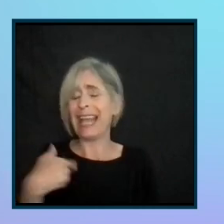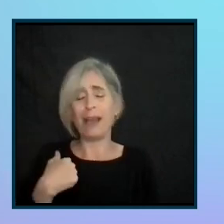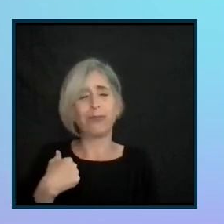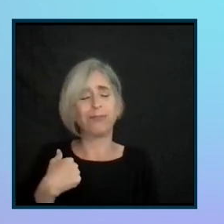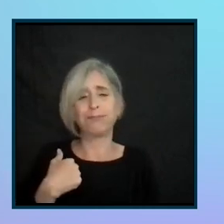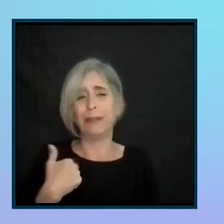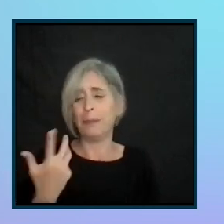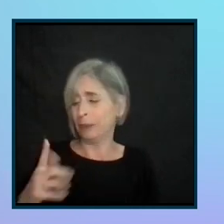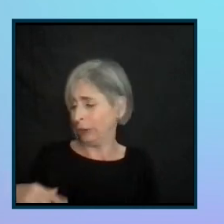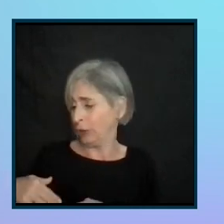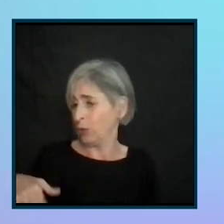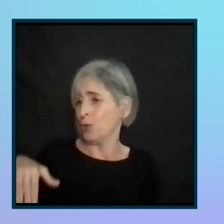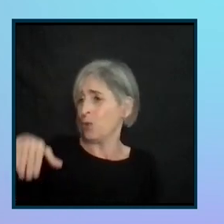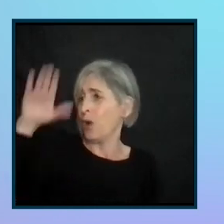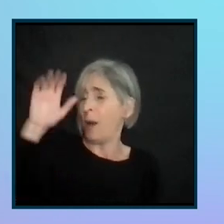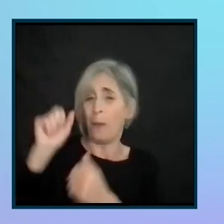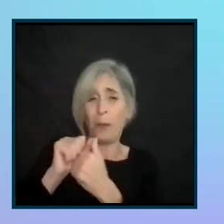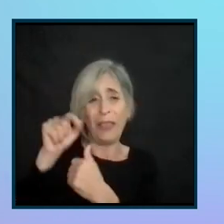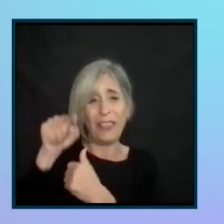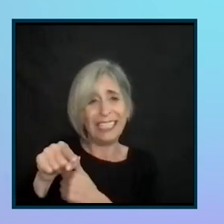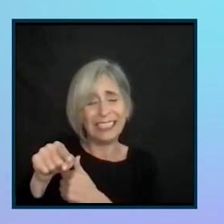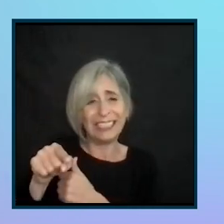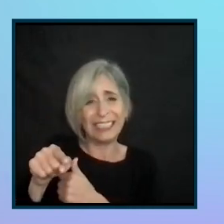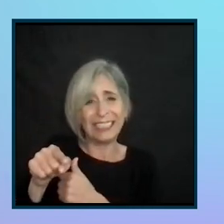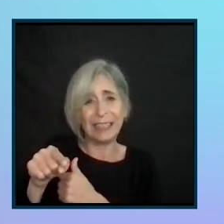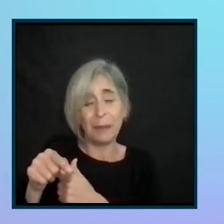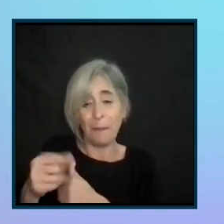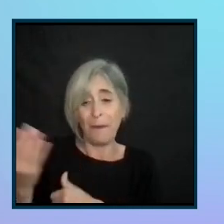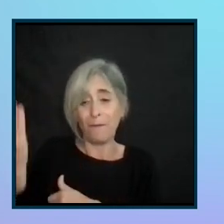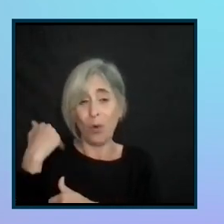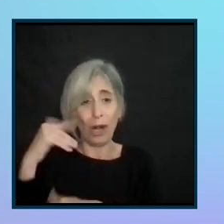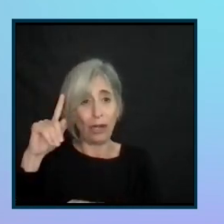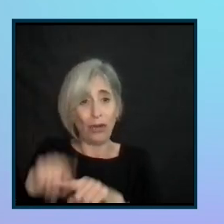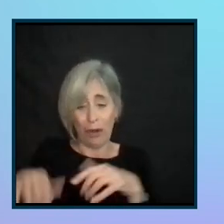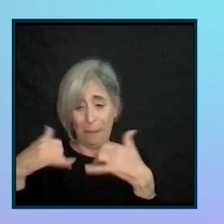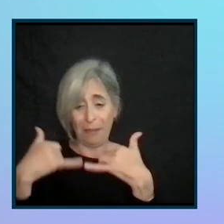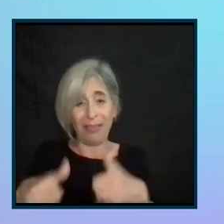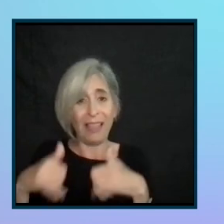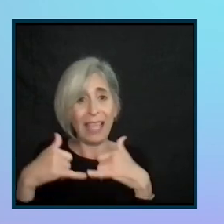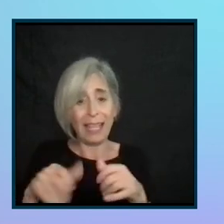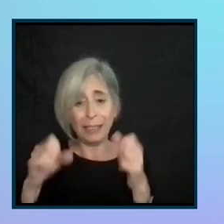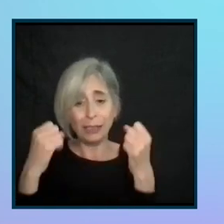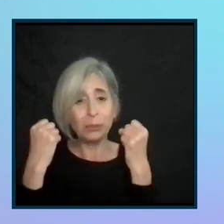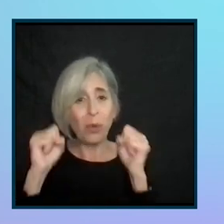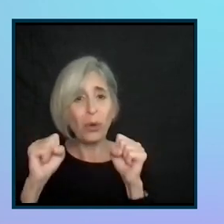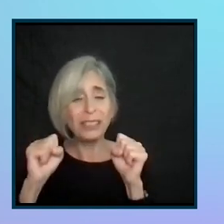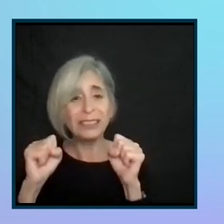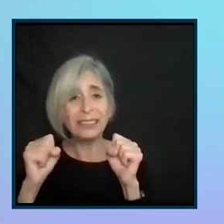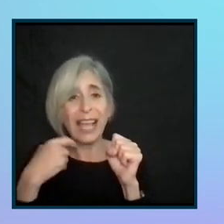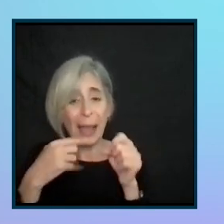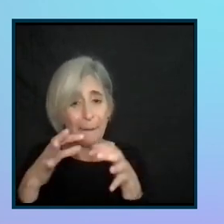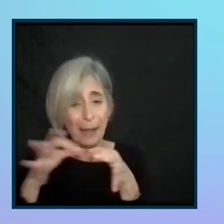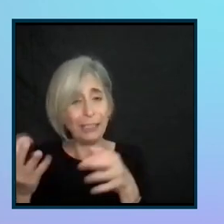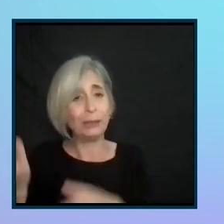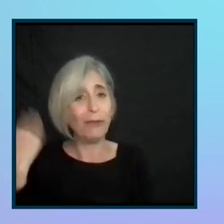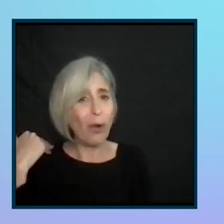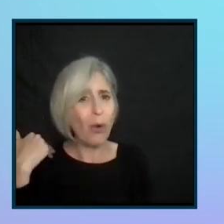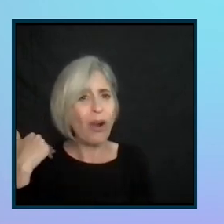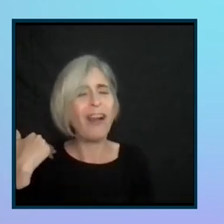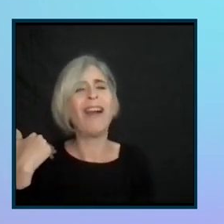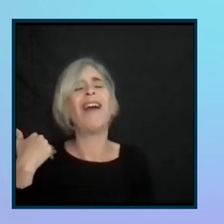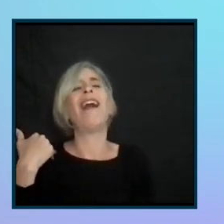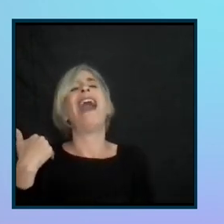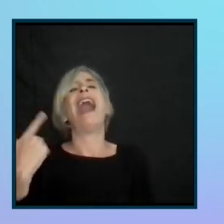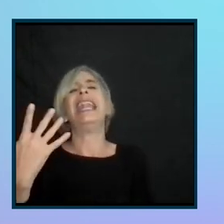since I was a child. It's, you know, not being able to play the sports, like I said earlier, this kind of engages me back into